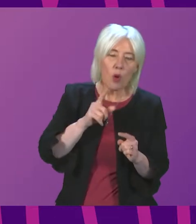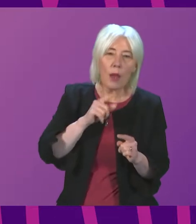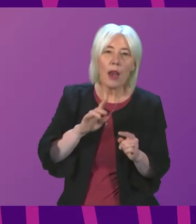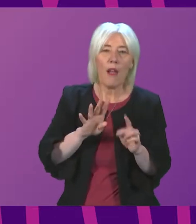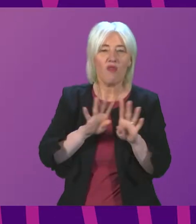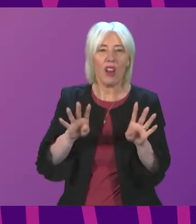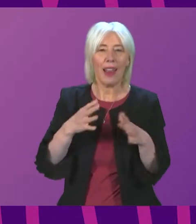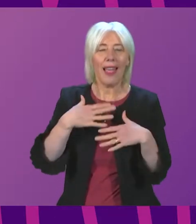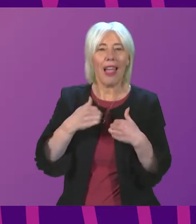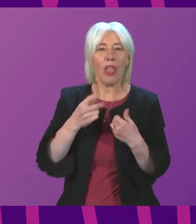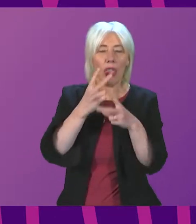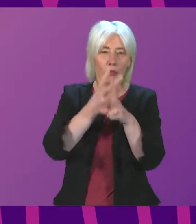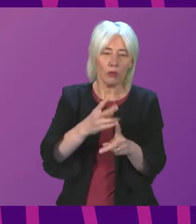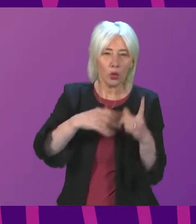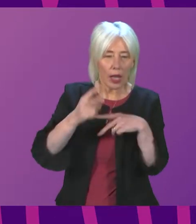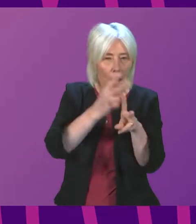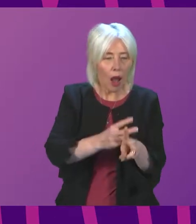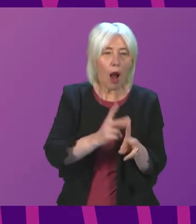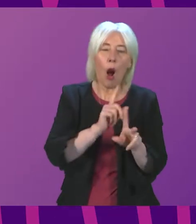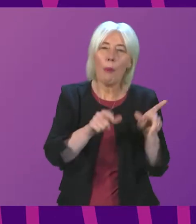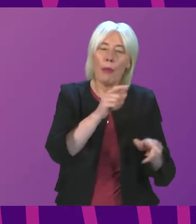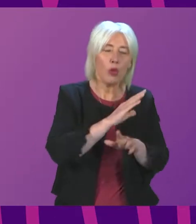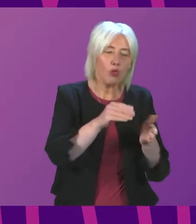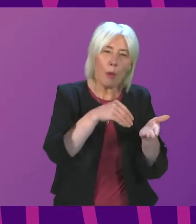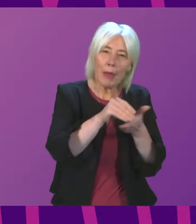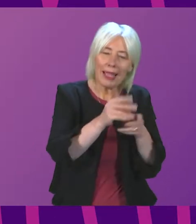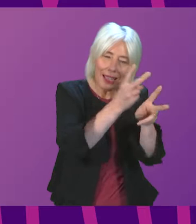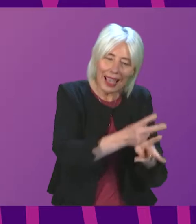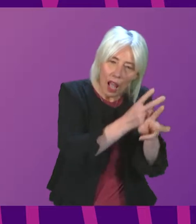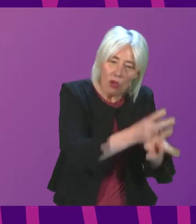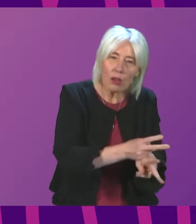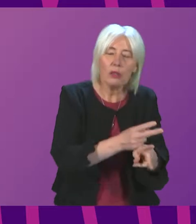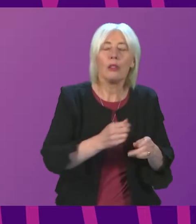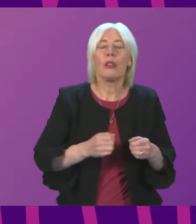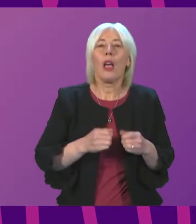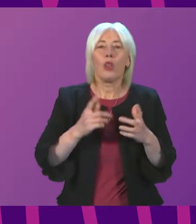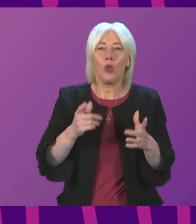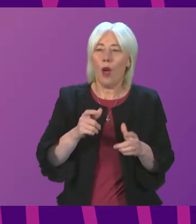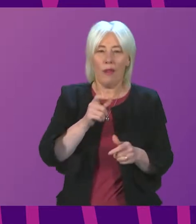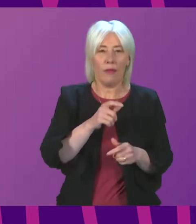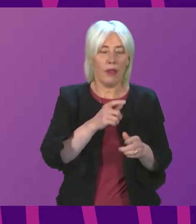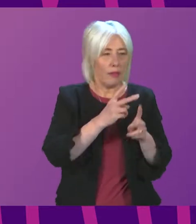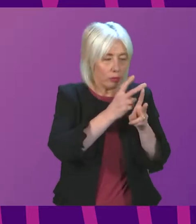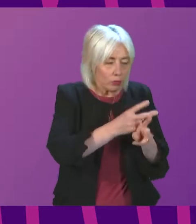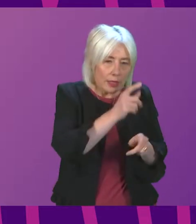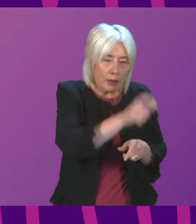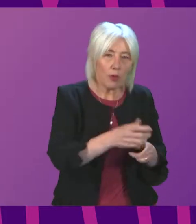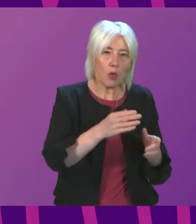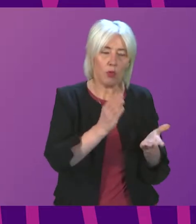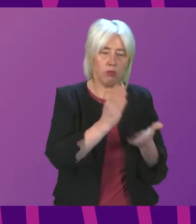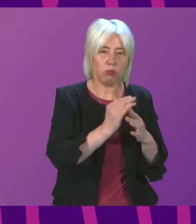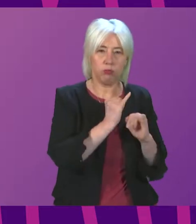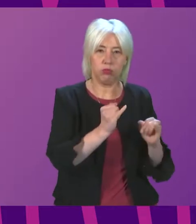workers, adult unpaid carers and household contacts over 16 years of someone who is severely immunosuppressed.